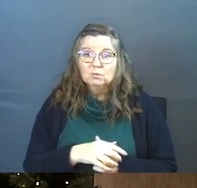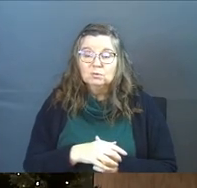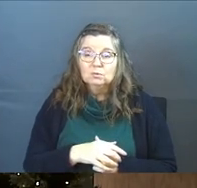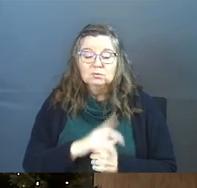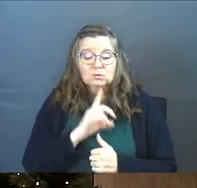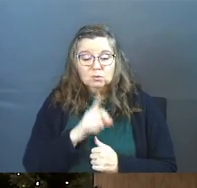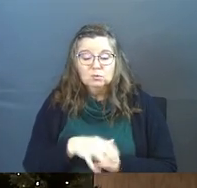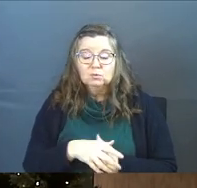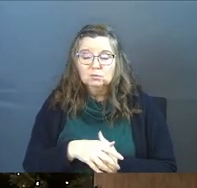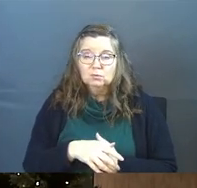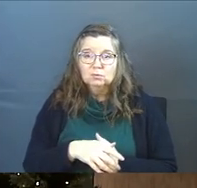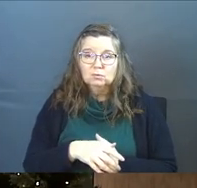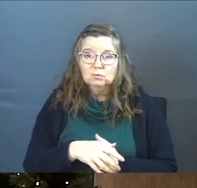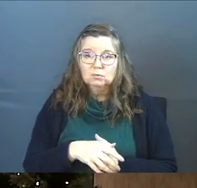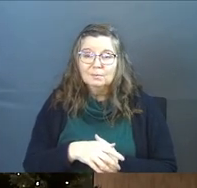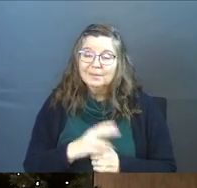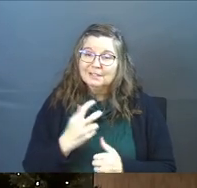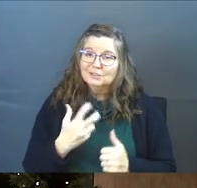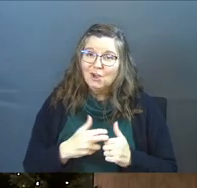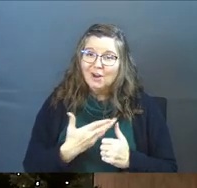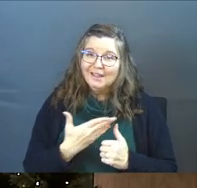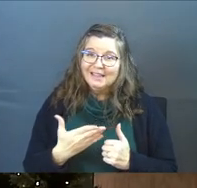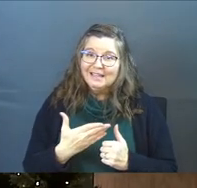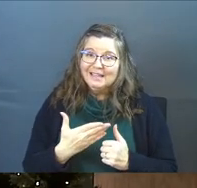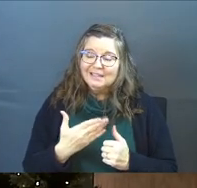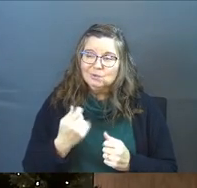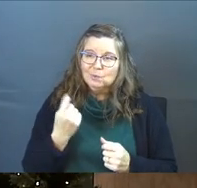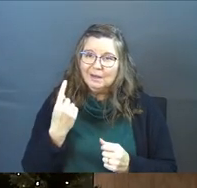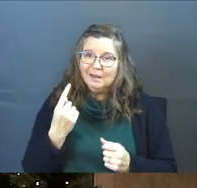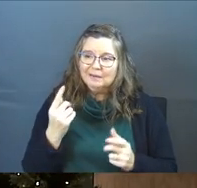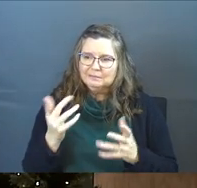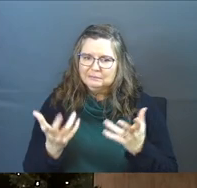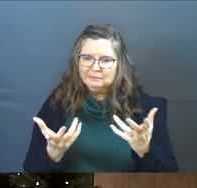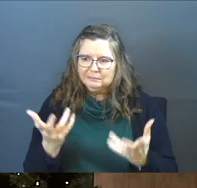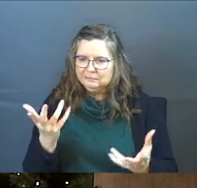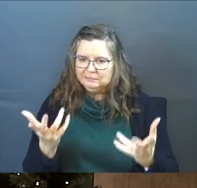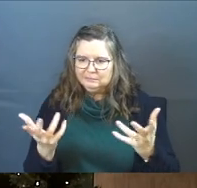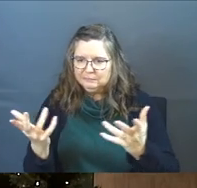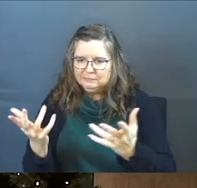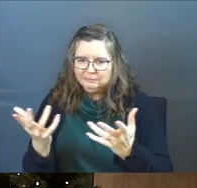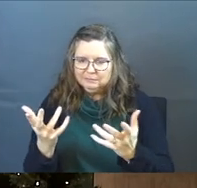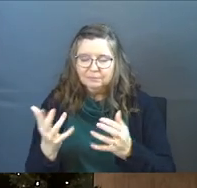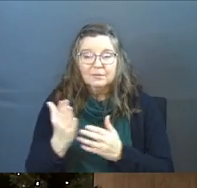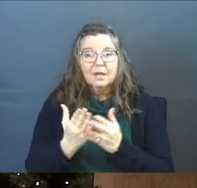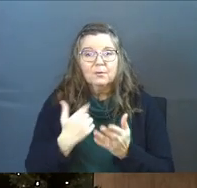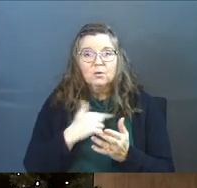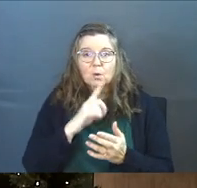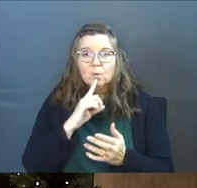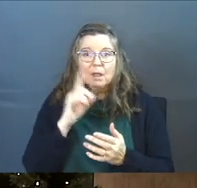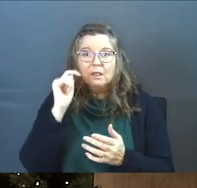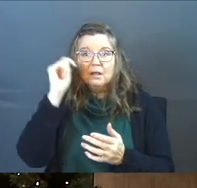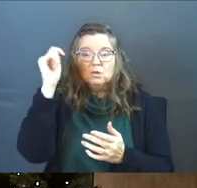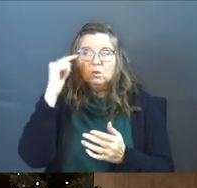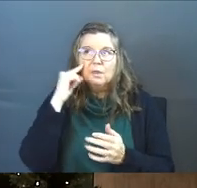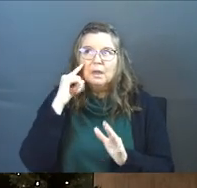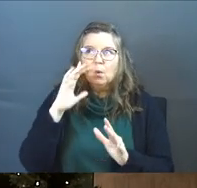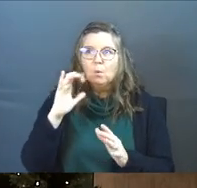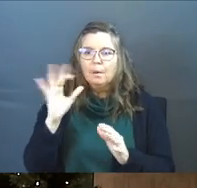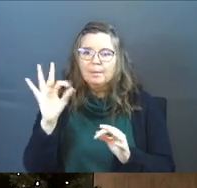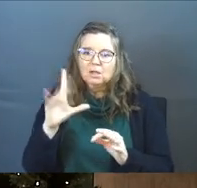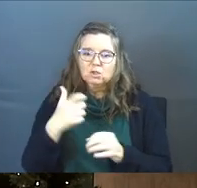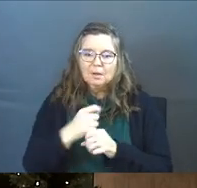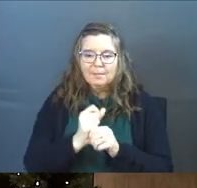True. True. It's a hard thing to put together. And some of you are super theologians, and you're like,